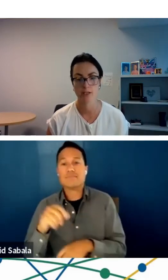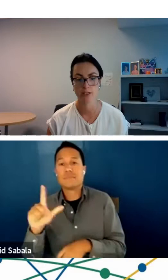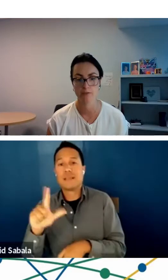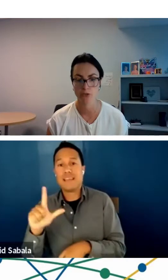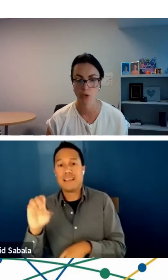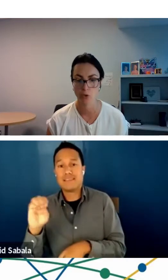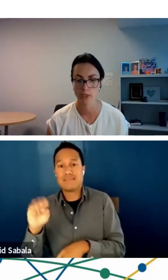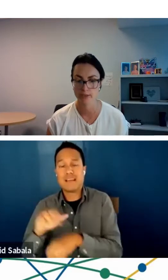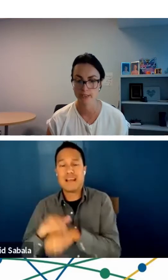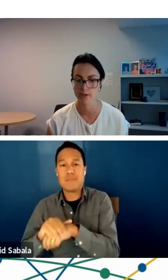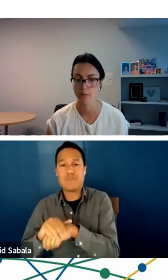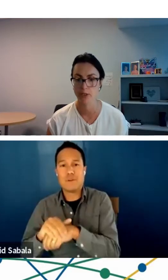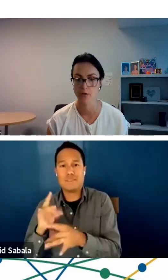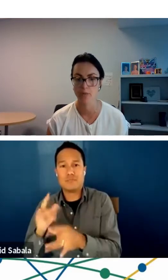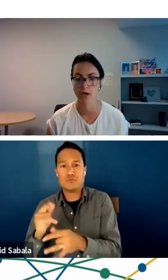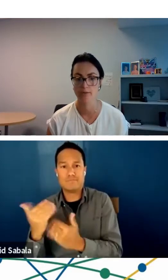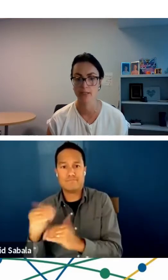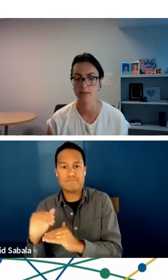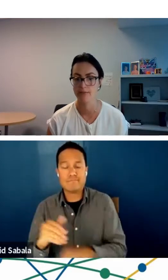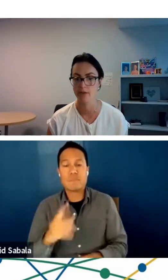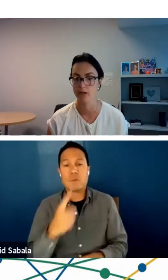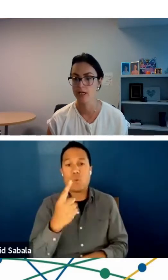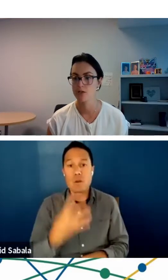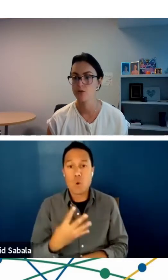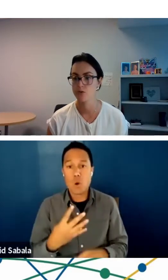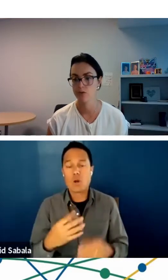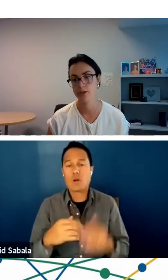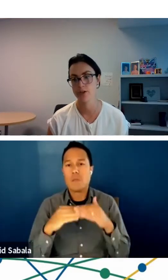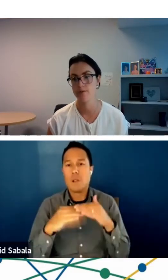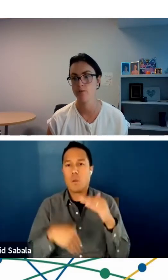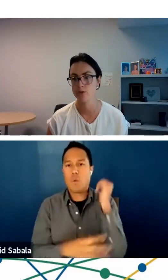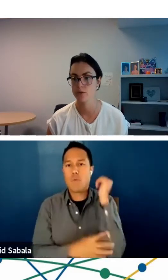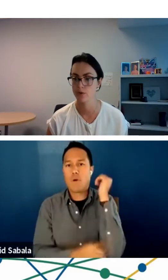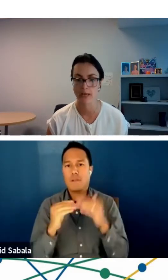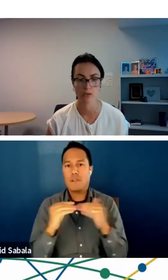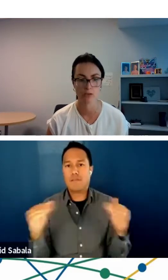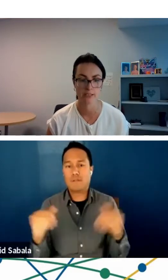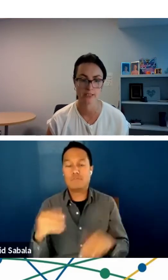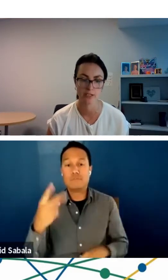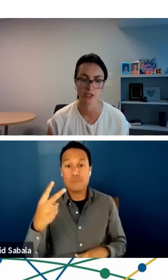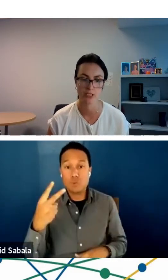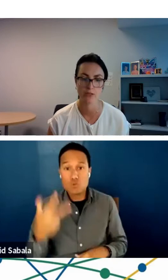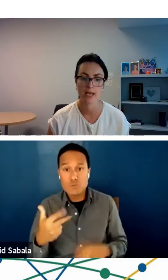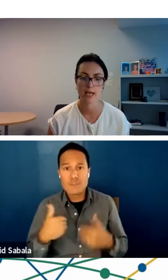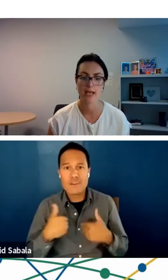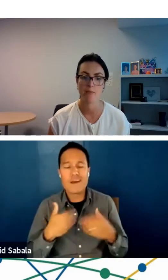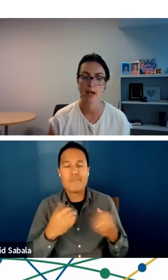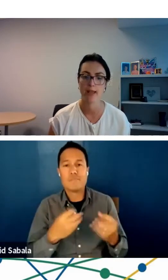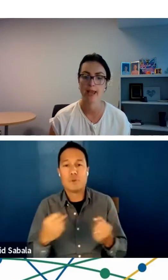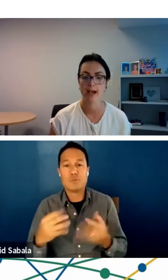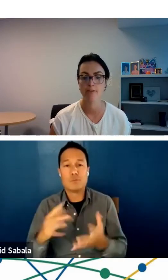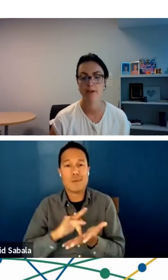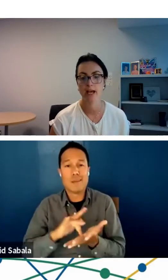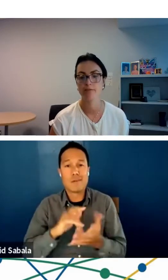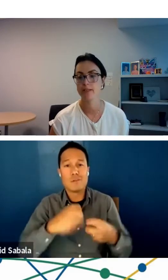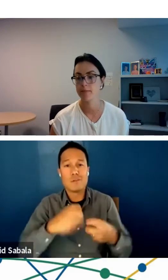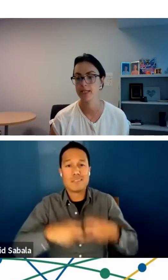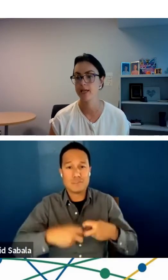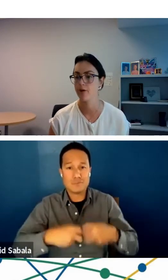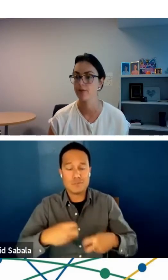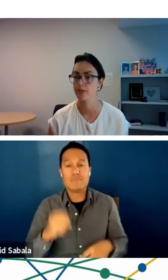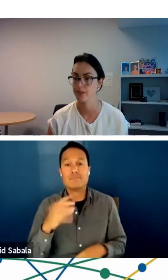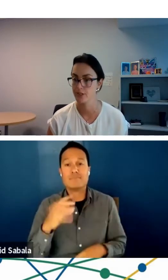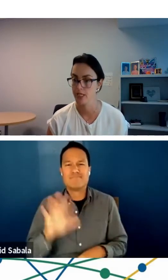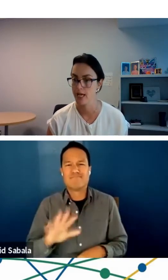one-third of this cohort is living below the poverty level, two-thirds have multiple medical conditions, and about half have